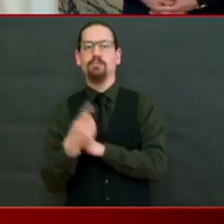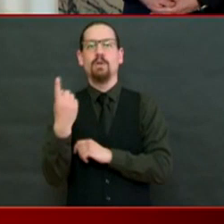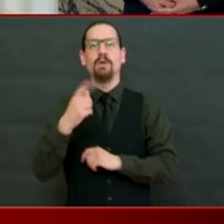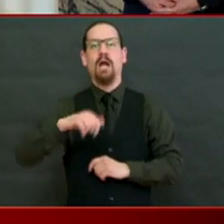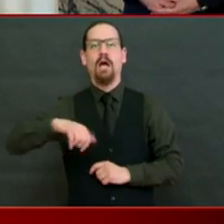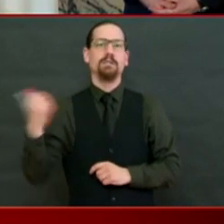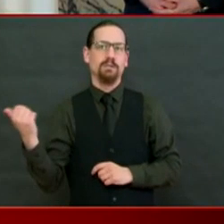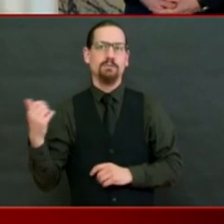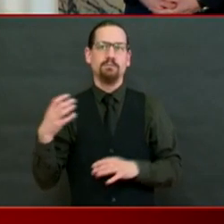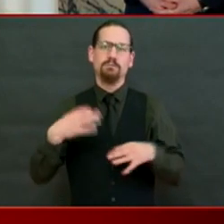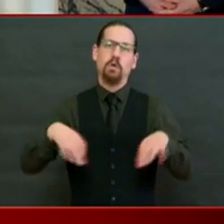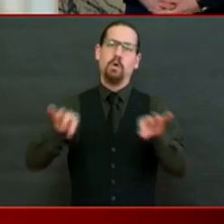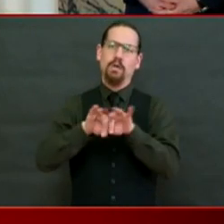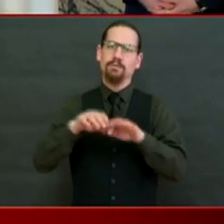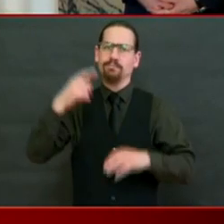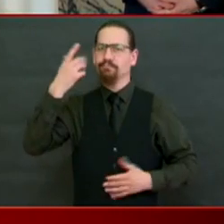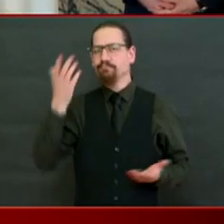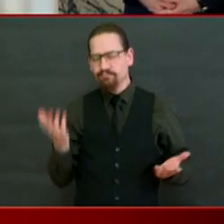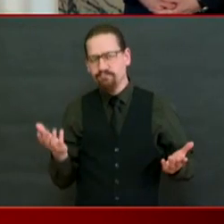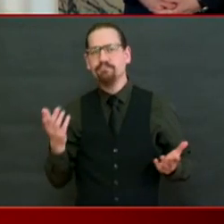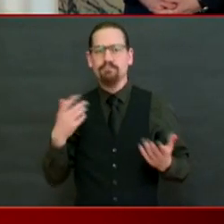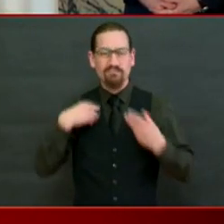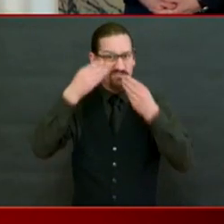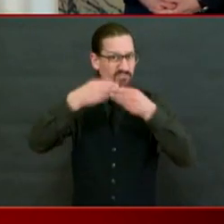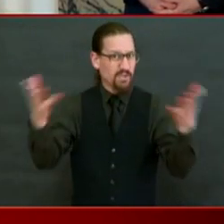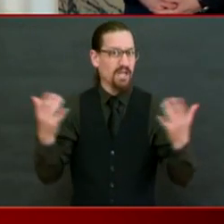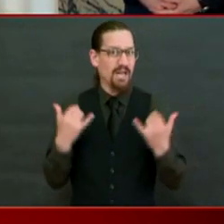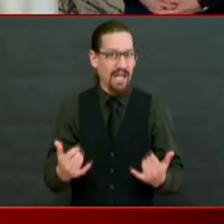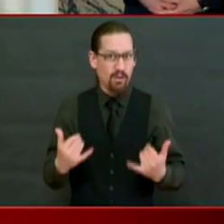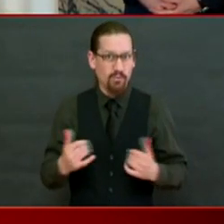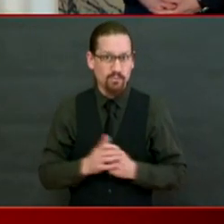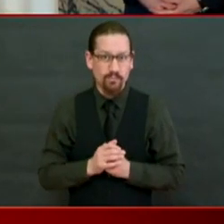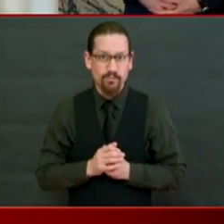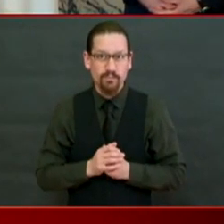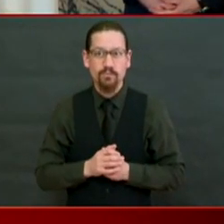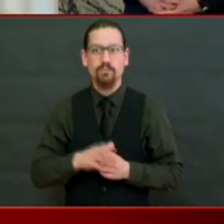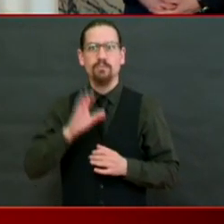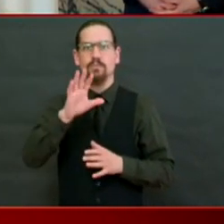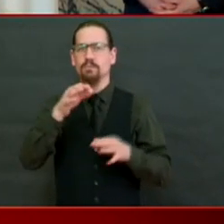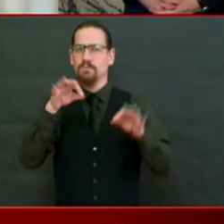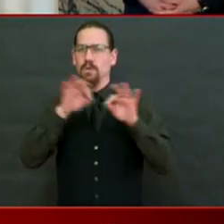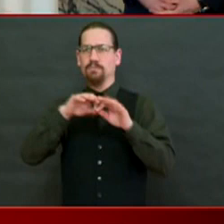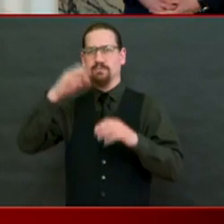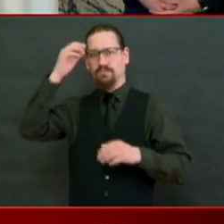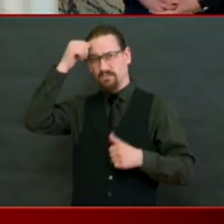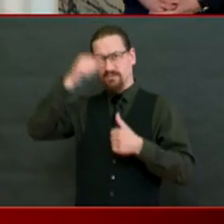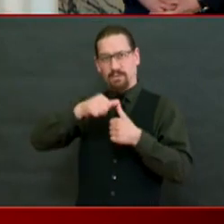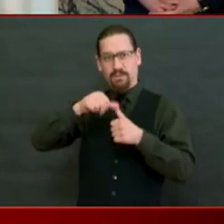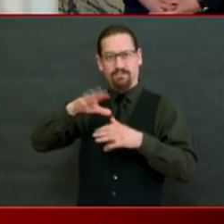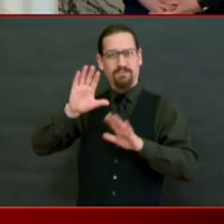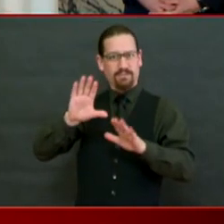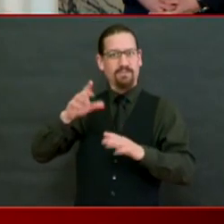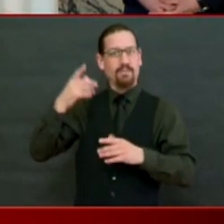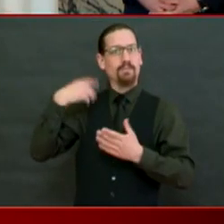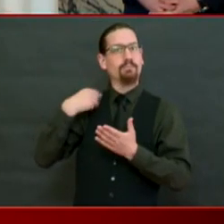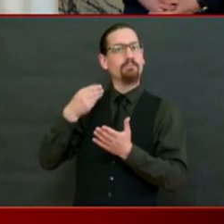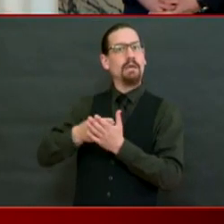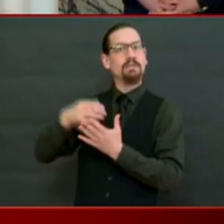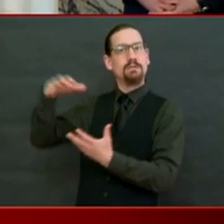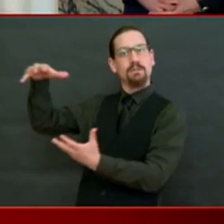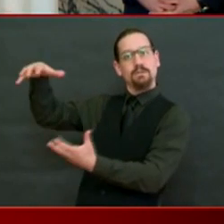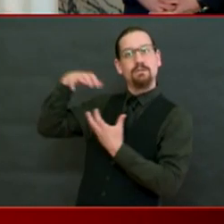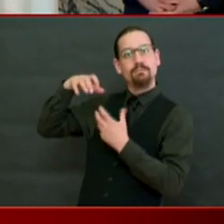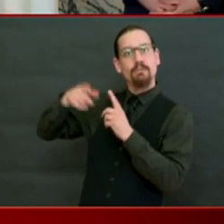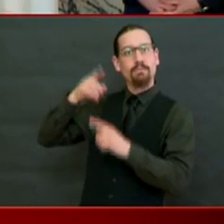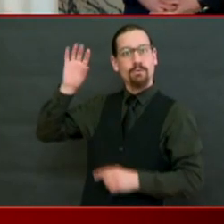the COVID relief funds. It is not out of the question that we will find a way to use some of that to